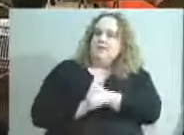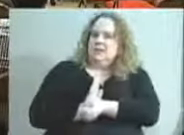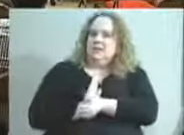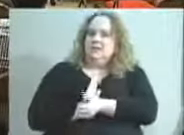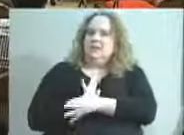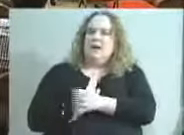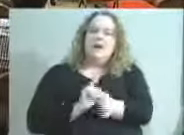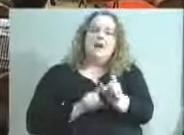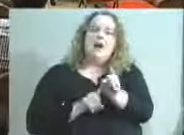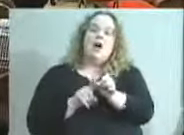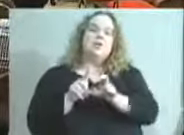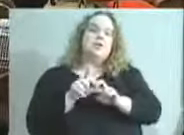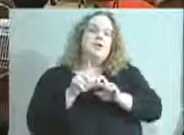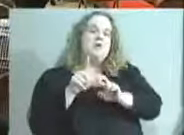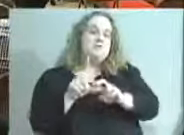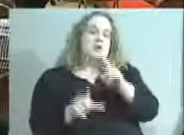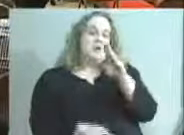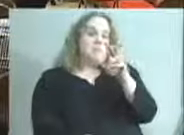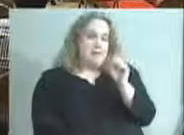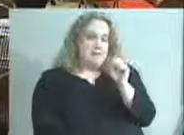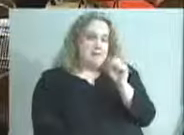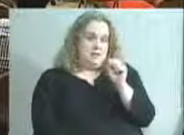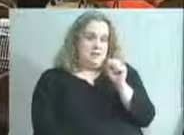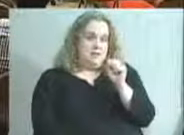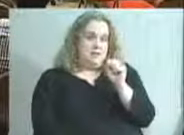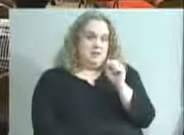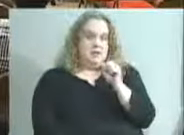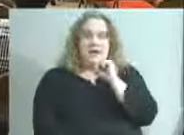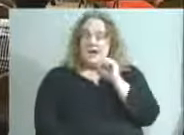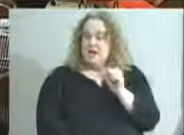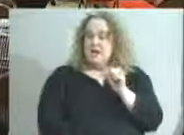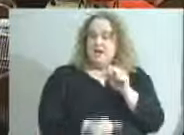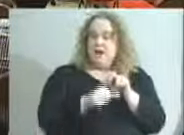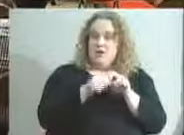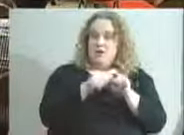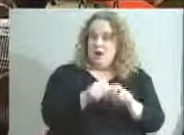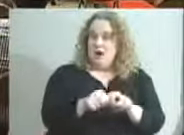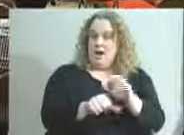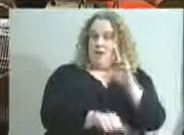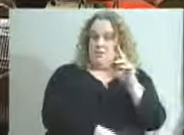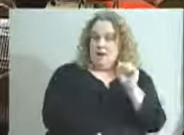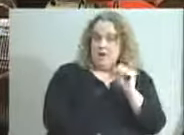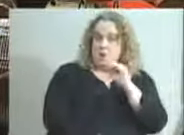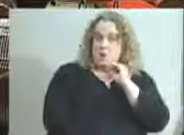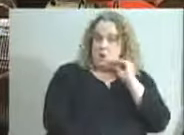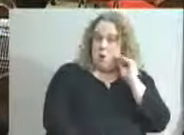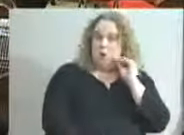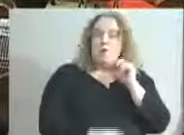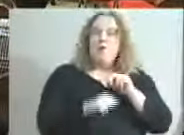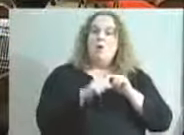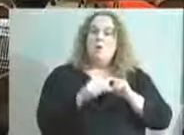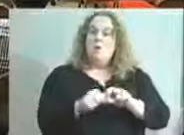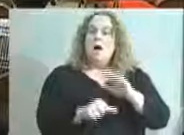rode a bus. Evidently, I did not ride the bus home, so I was told that riding the bus home is the